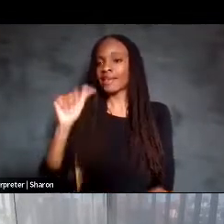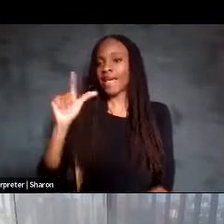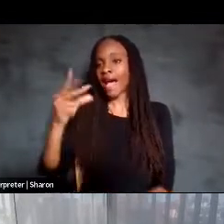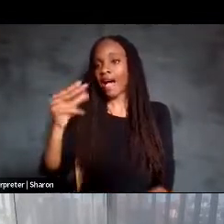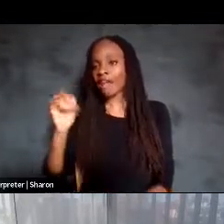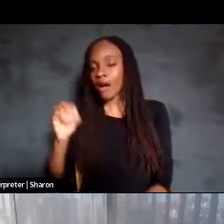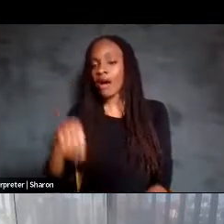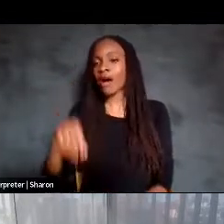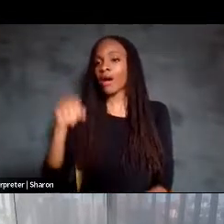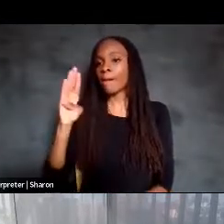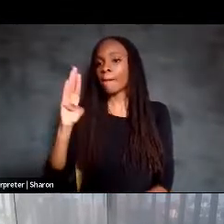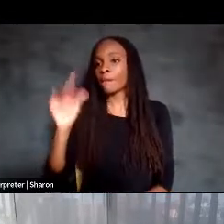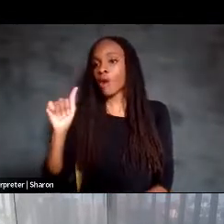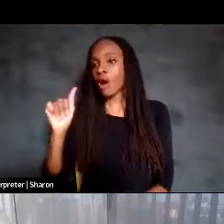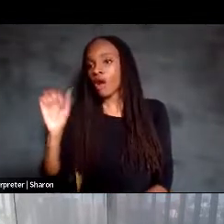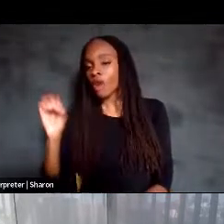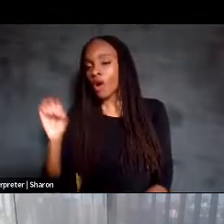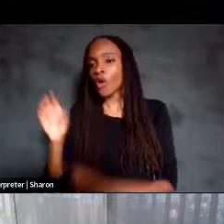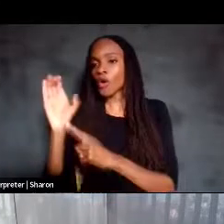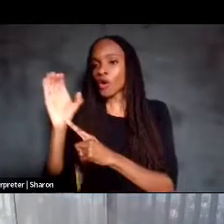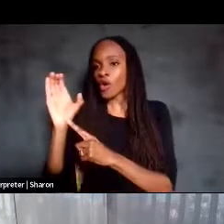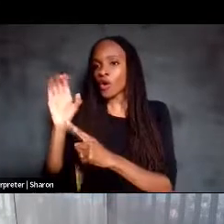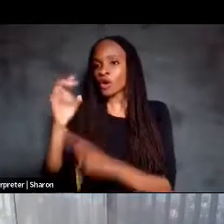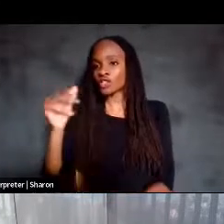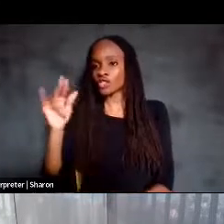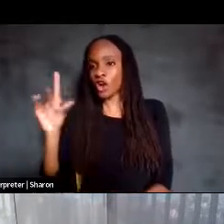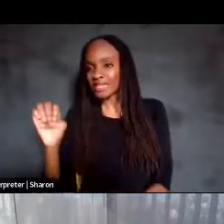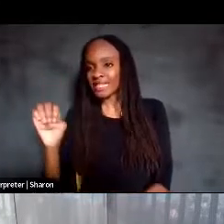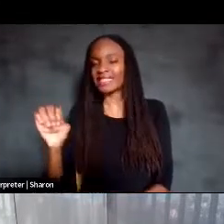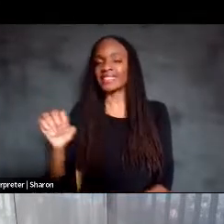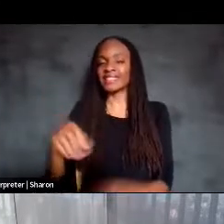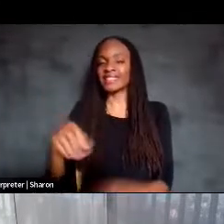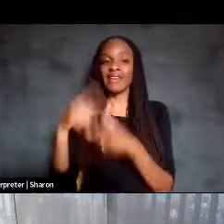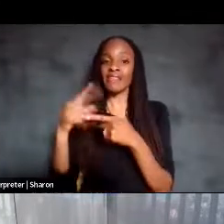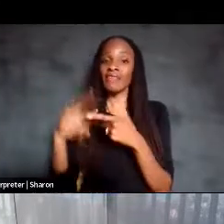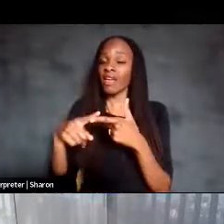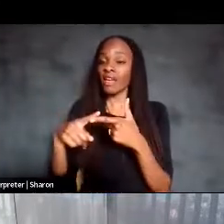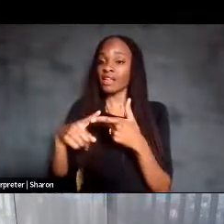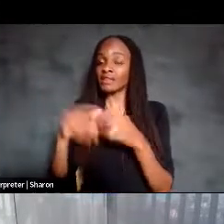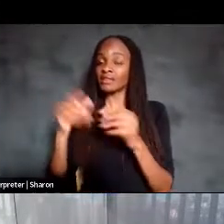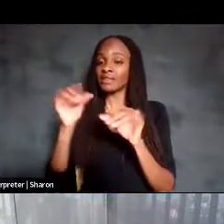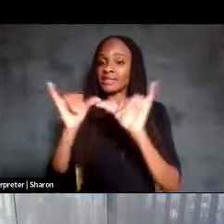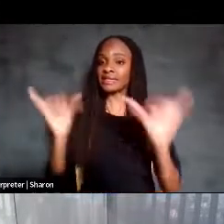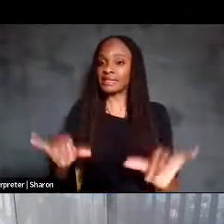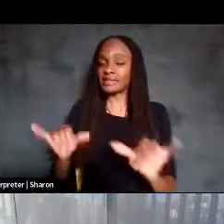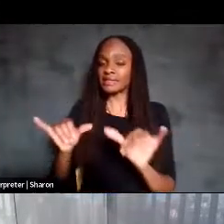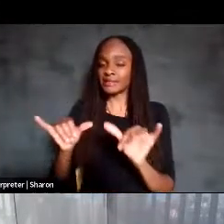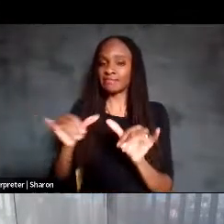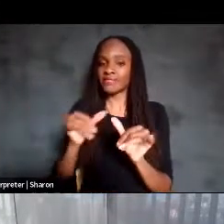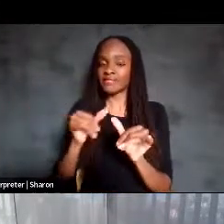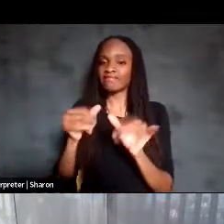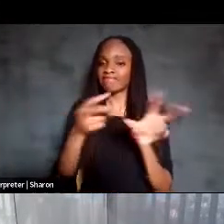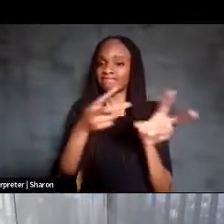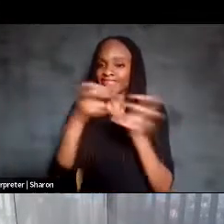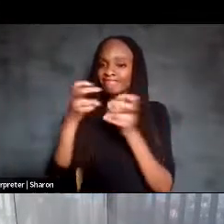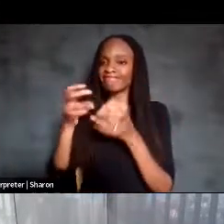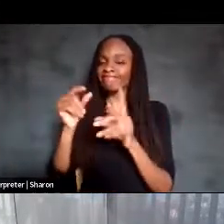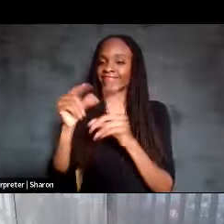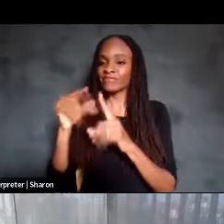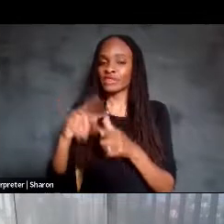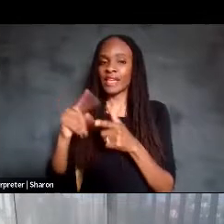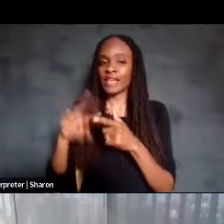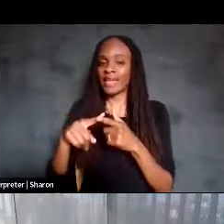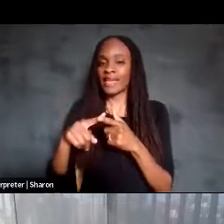And the system is putting all this information together and decoding spelling spelled sentences directly from his brain activity.